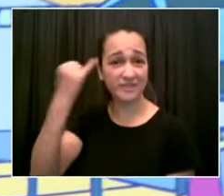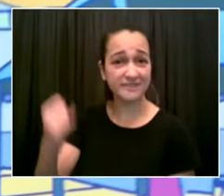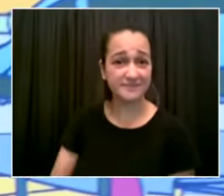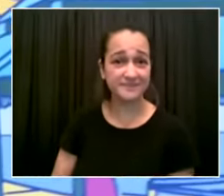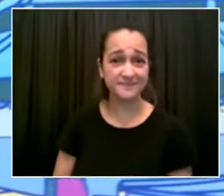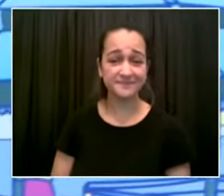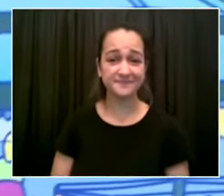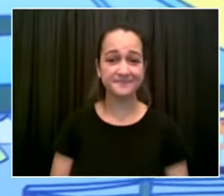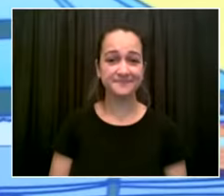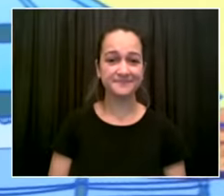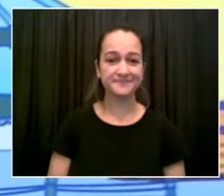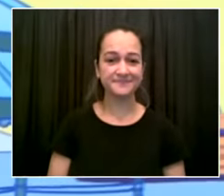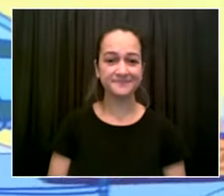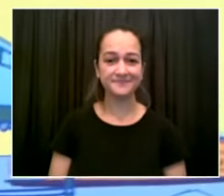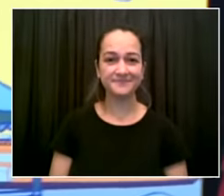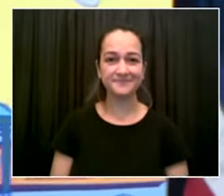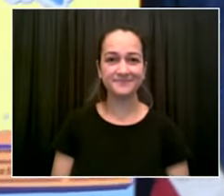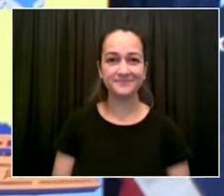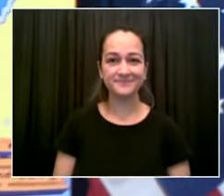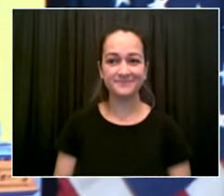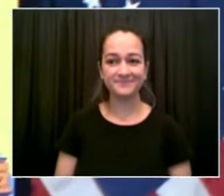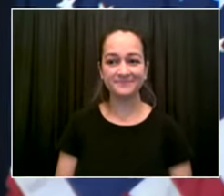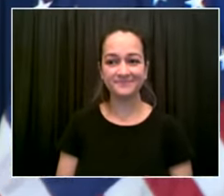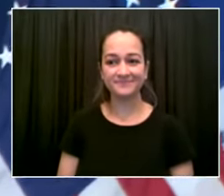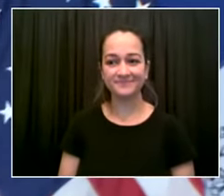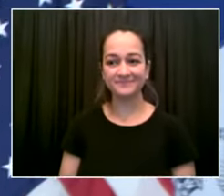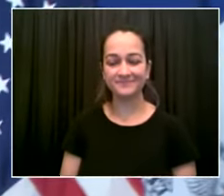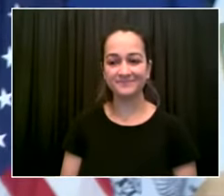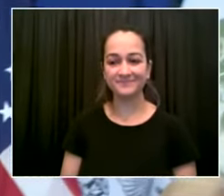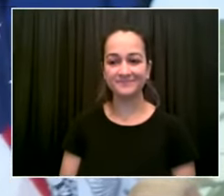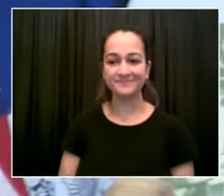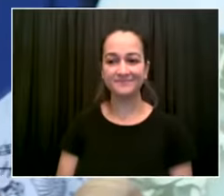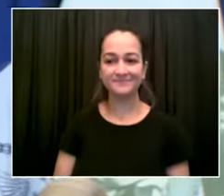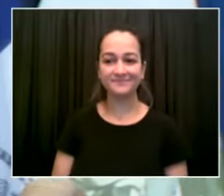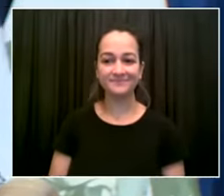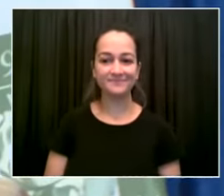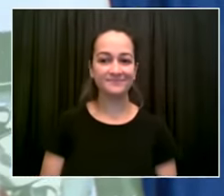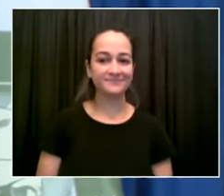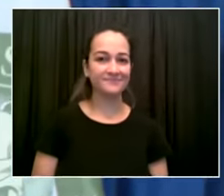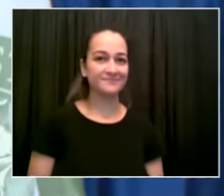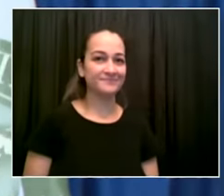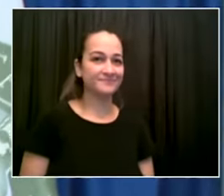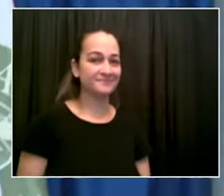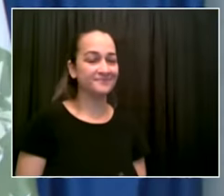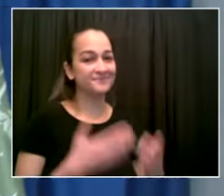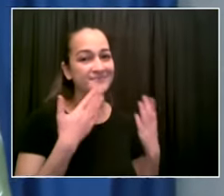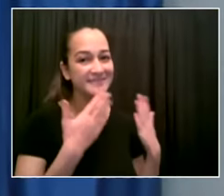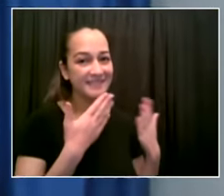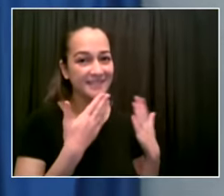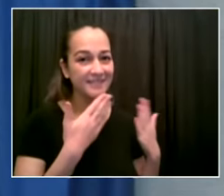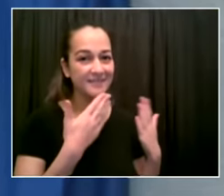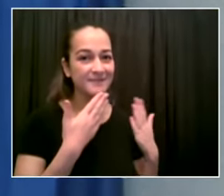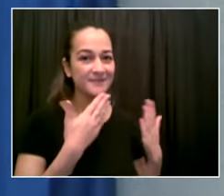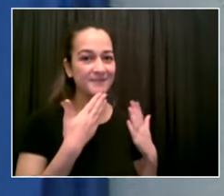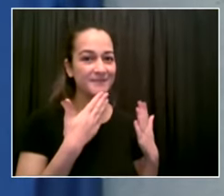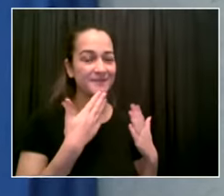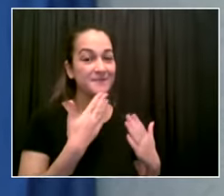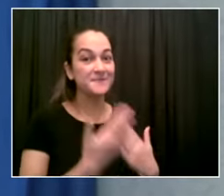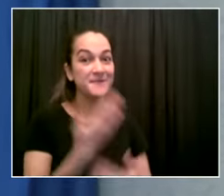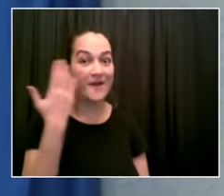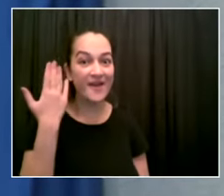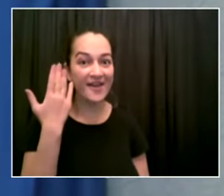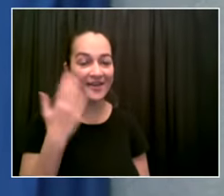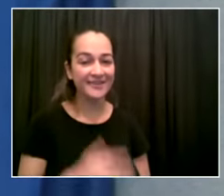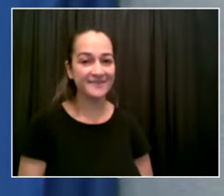thank you mayor thank you for those kind words and good morning and good morning from the rock to the rest of